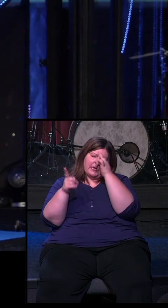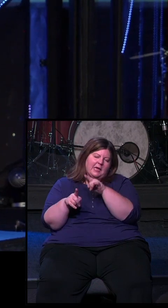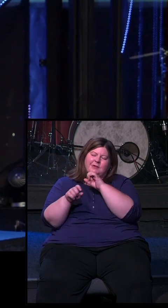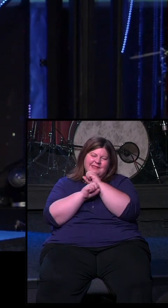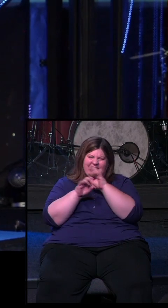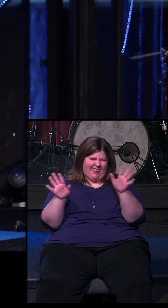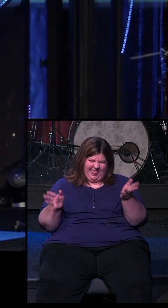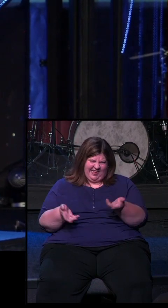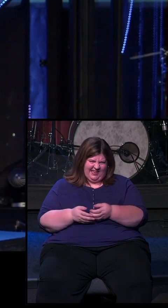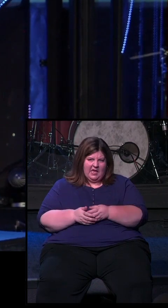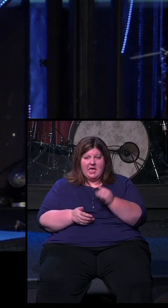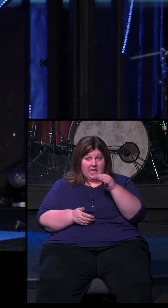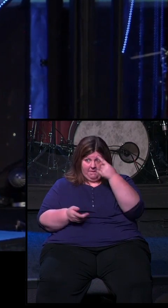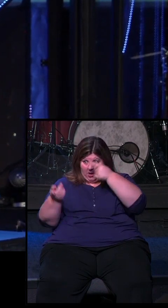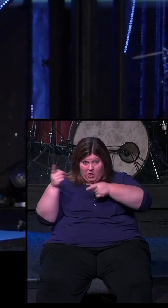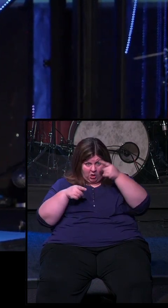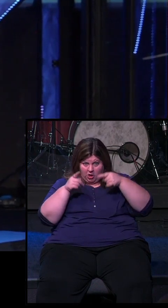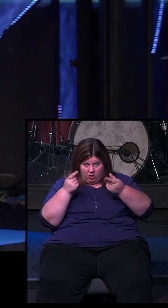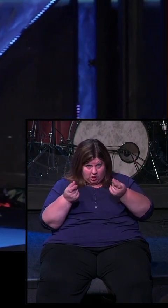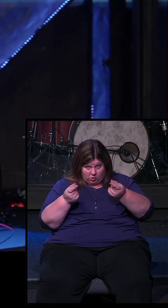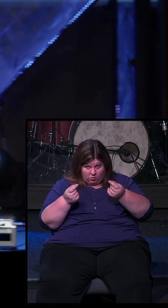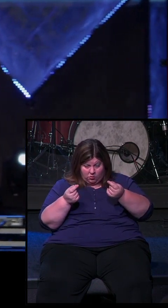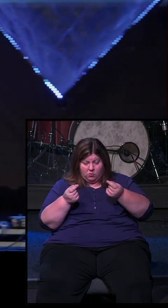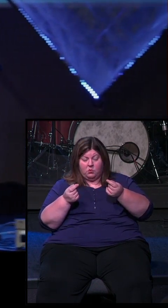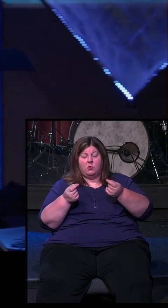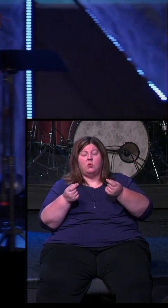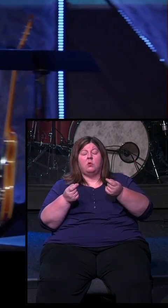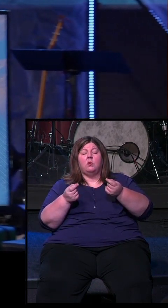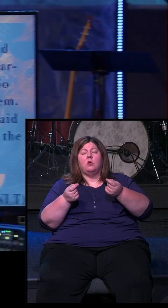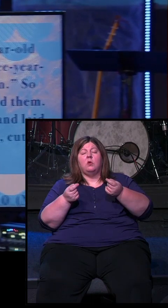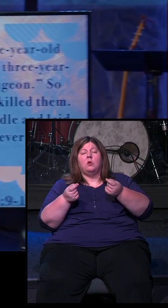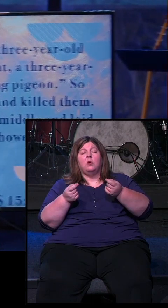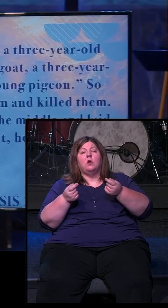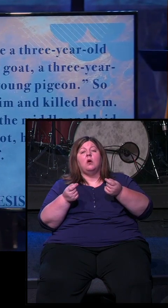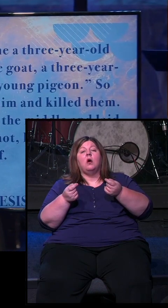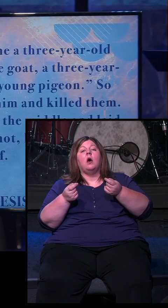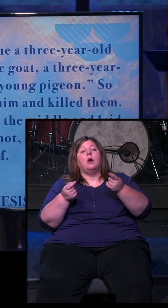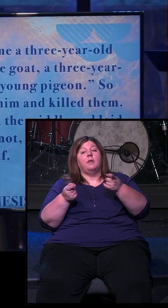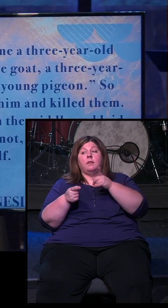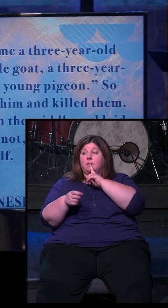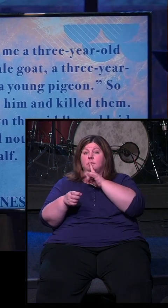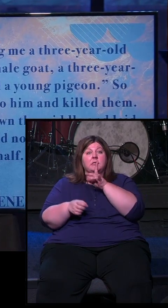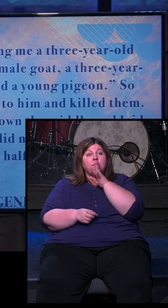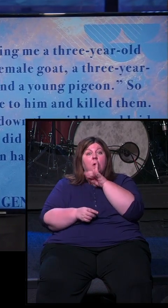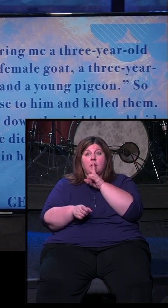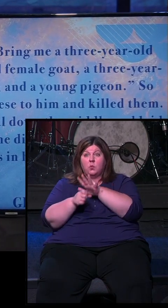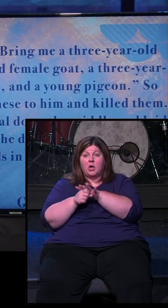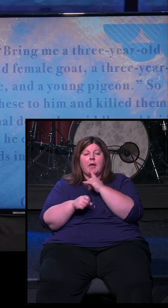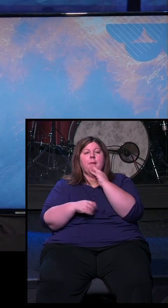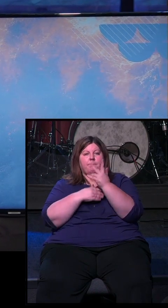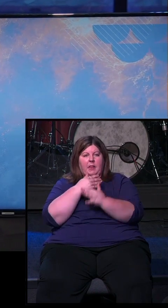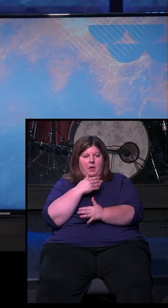When you had to have like a binding legal agreement, binding legal agreements were formed by the spoken word and by the shedding of blood.